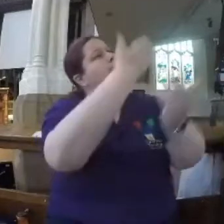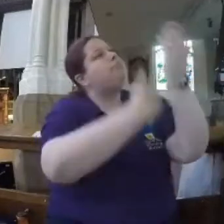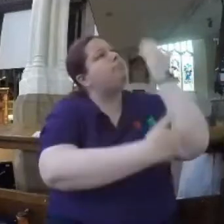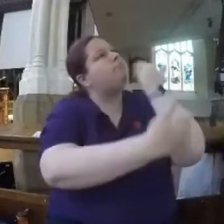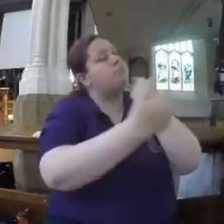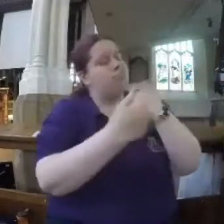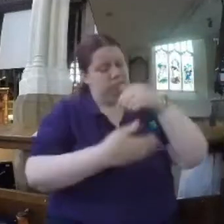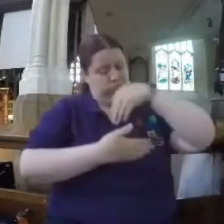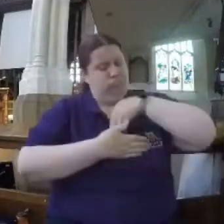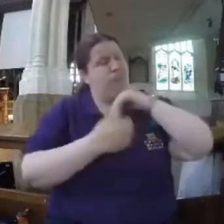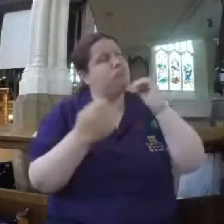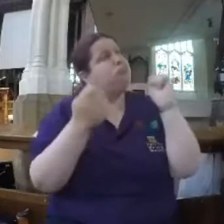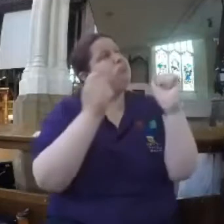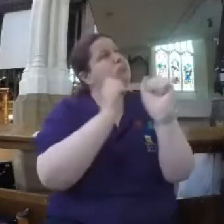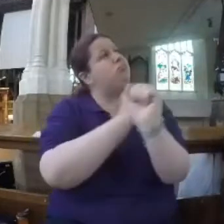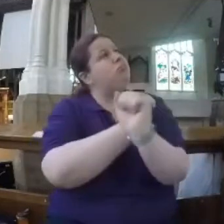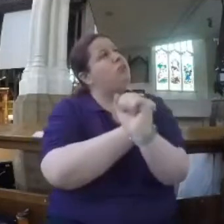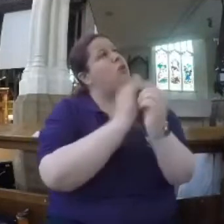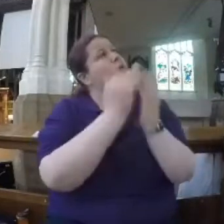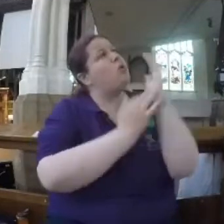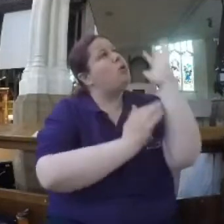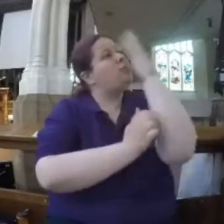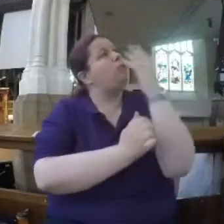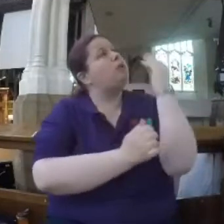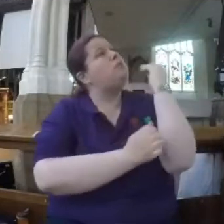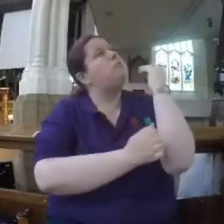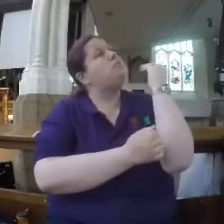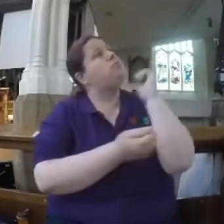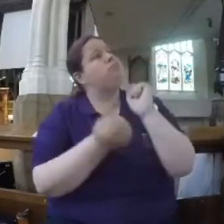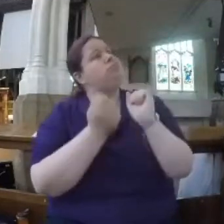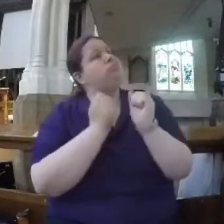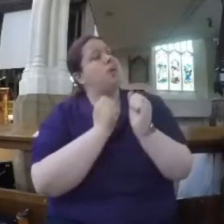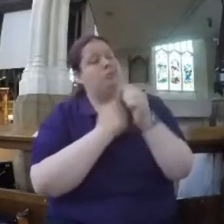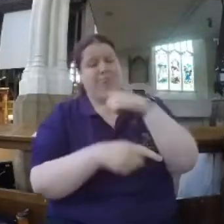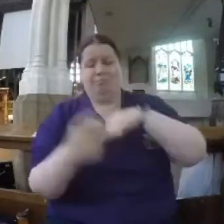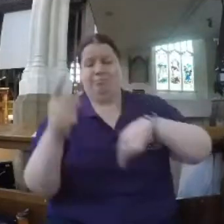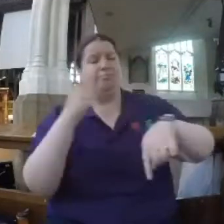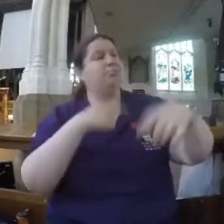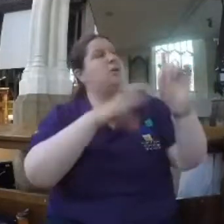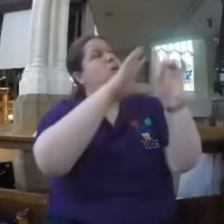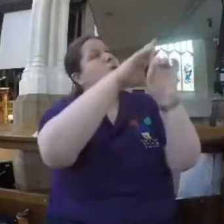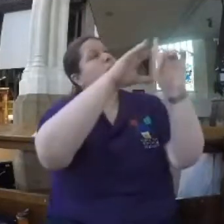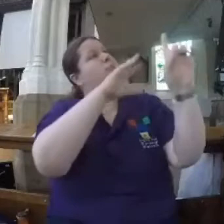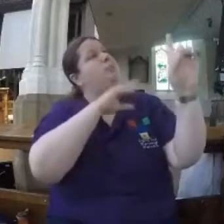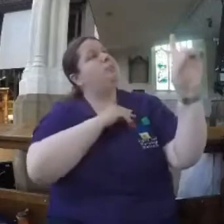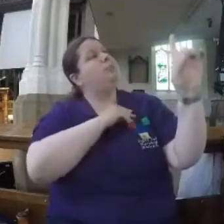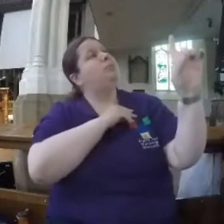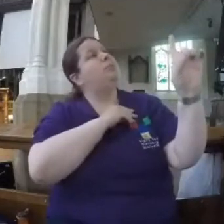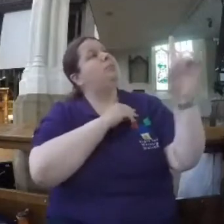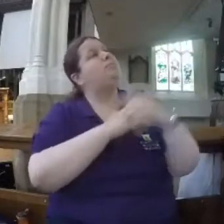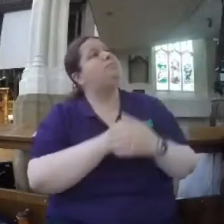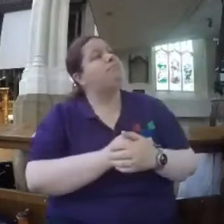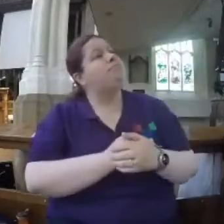Transform us by your Spirit. May we become the kind of person you want us to be.